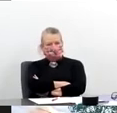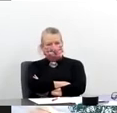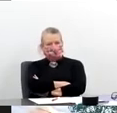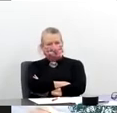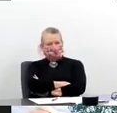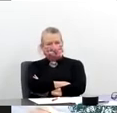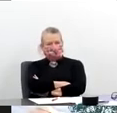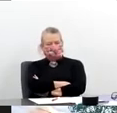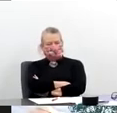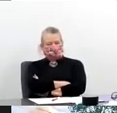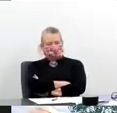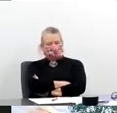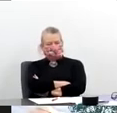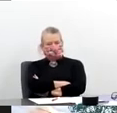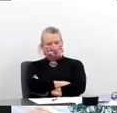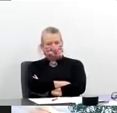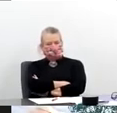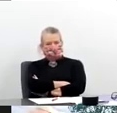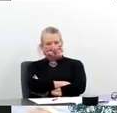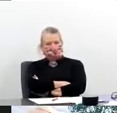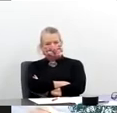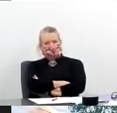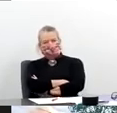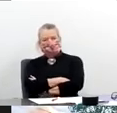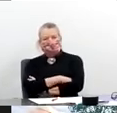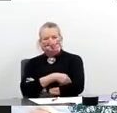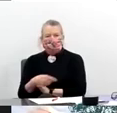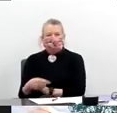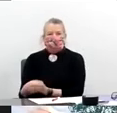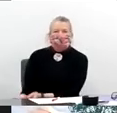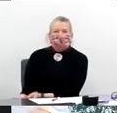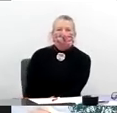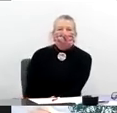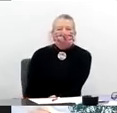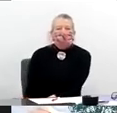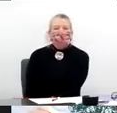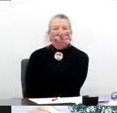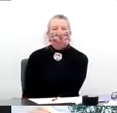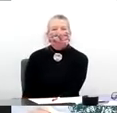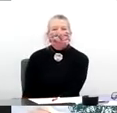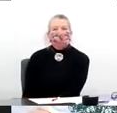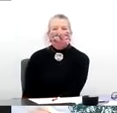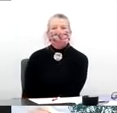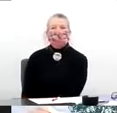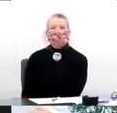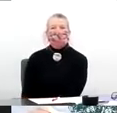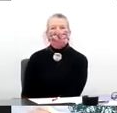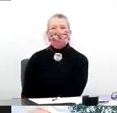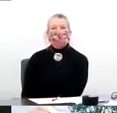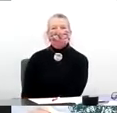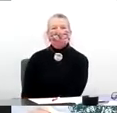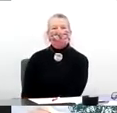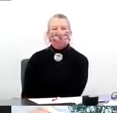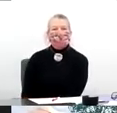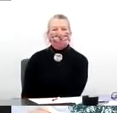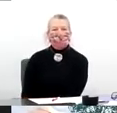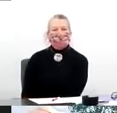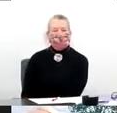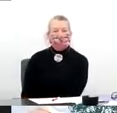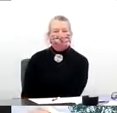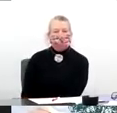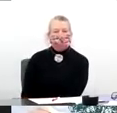we find by further and more and more clinical experience that we're seeing unusual manifestations